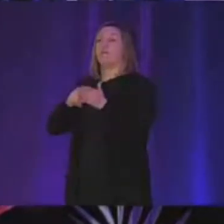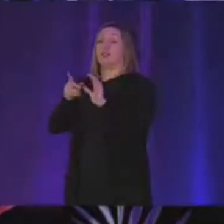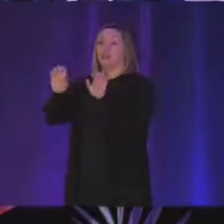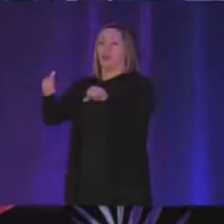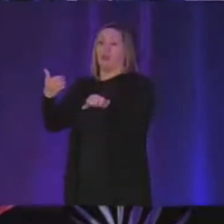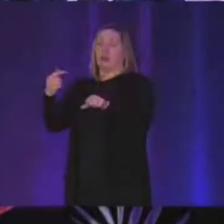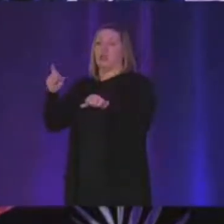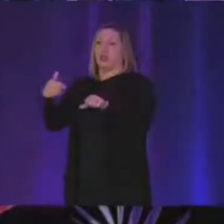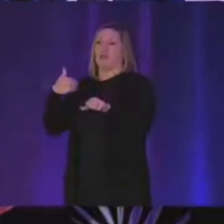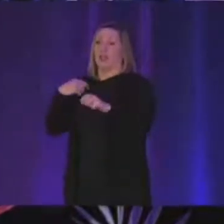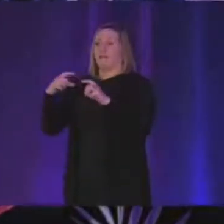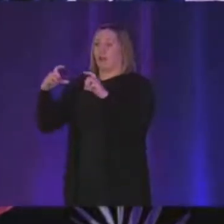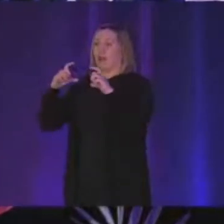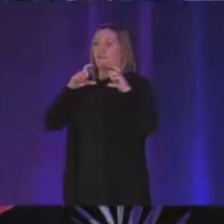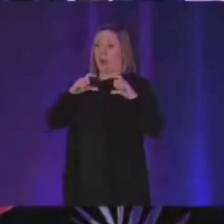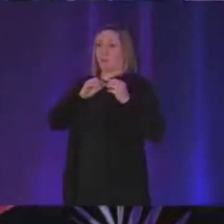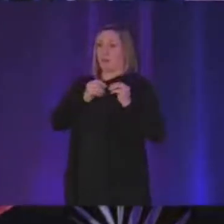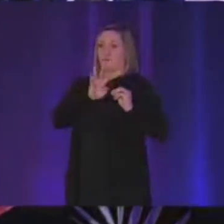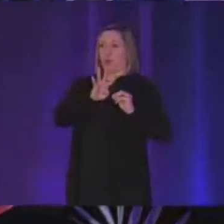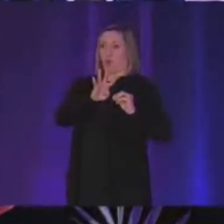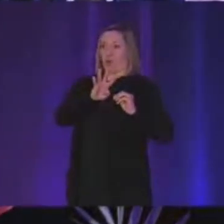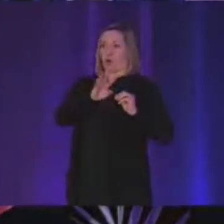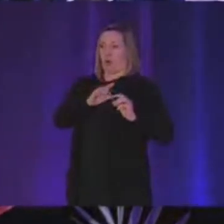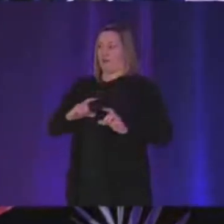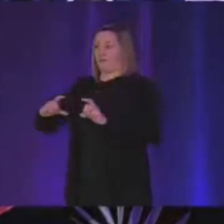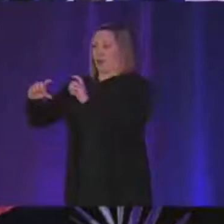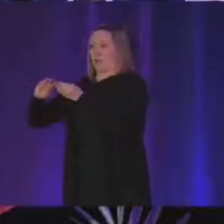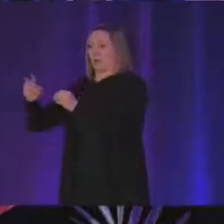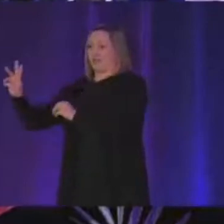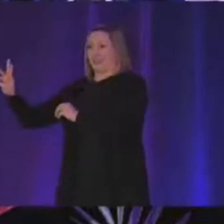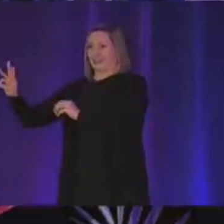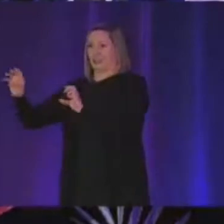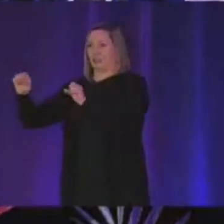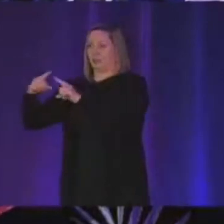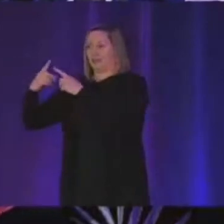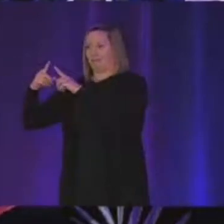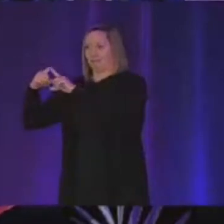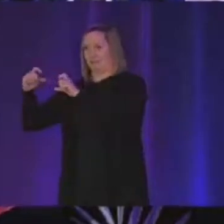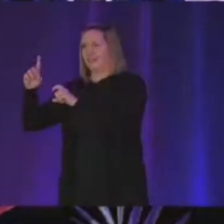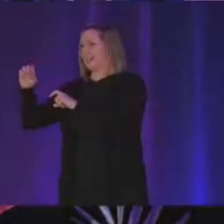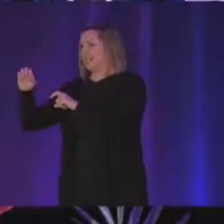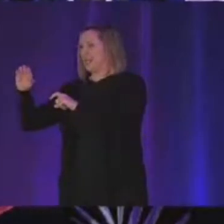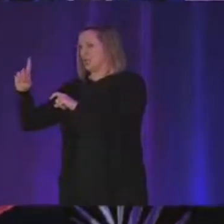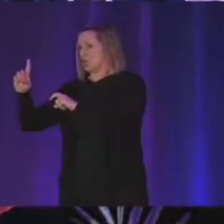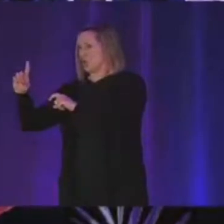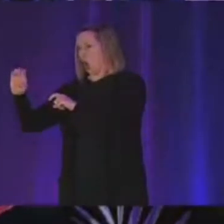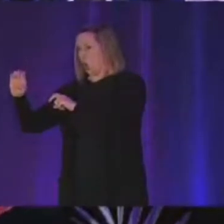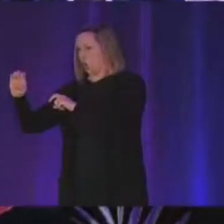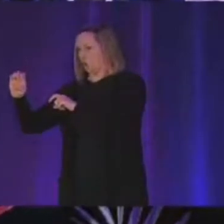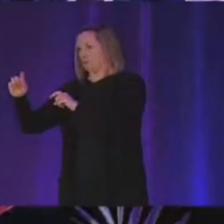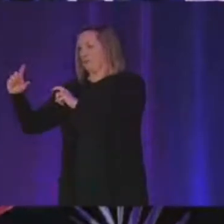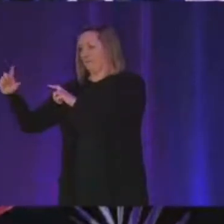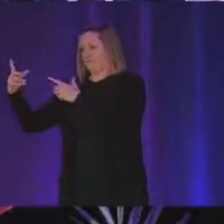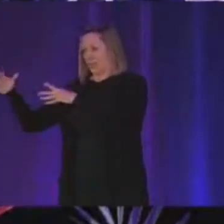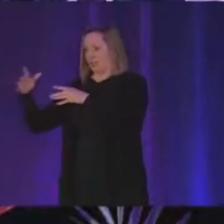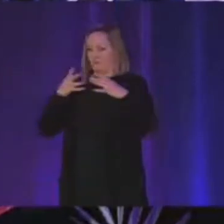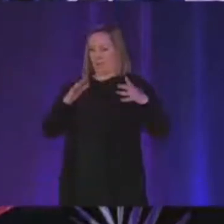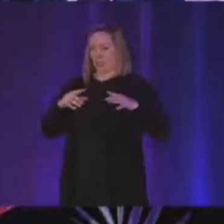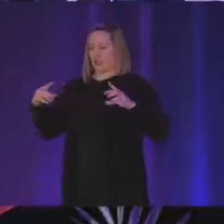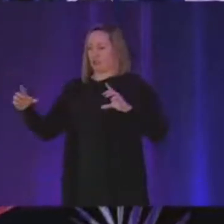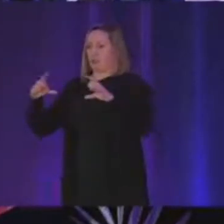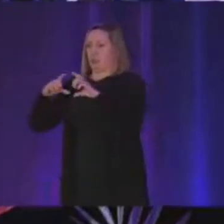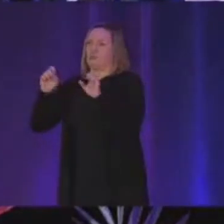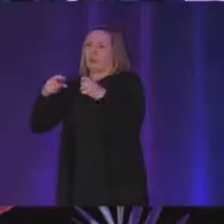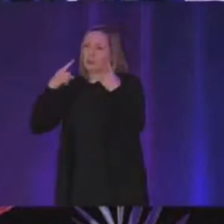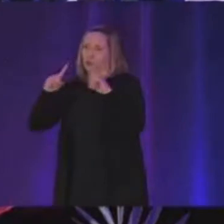have the frame number four and the frame number six to be decoded in order to decode the frame number five and so now as you can see